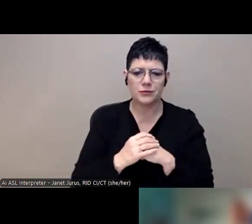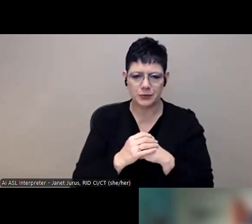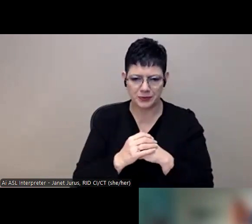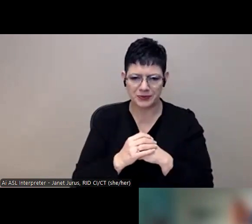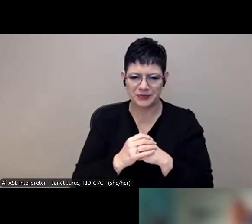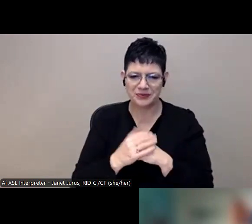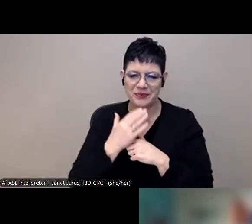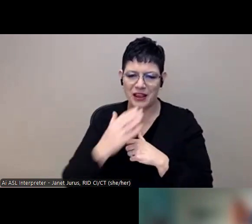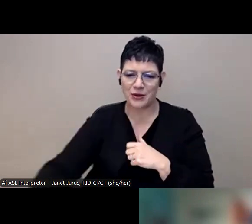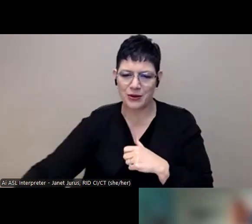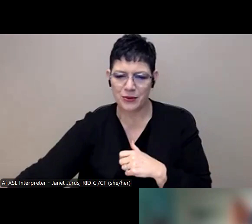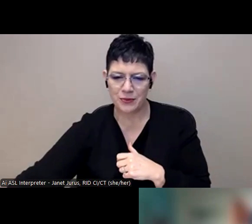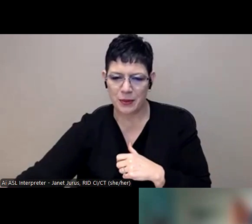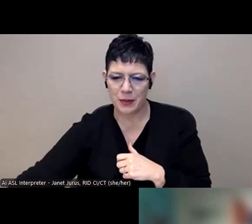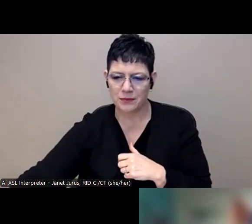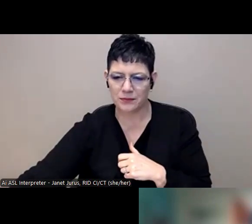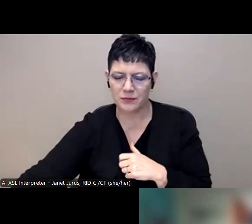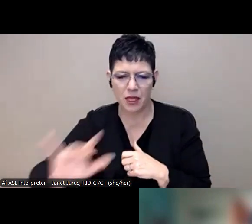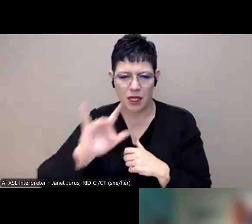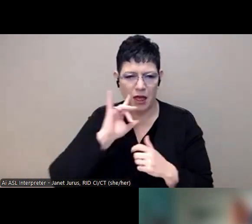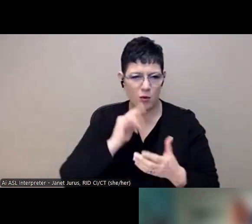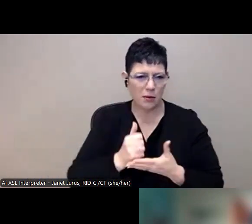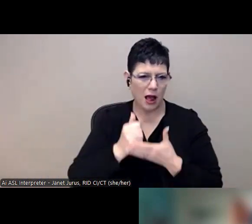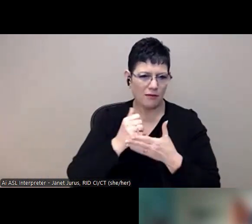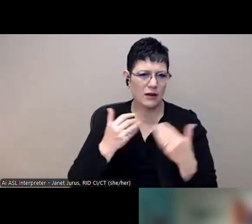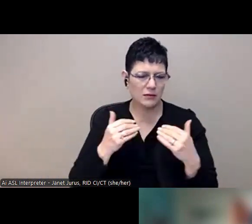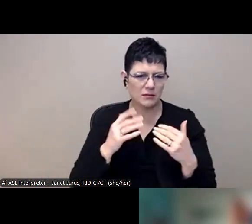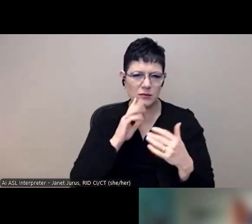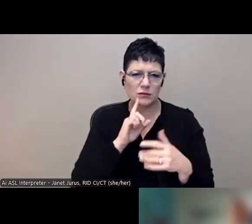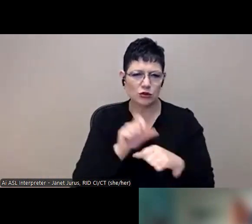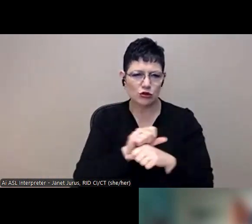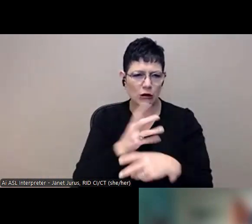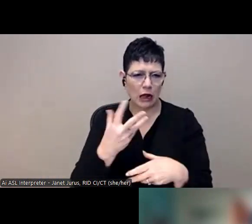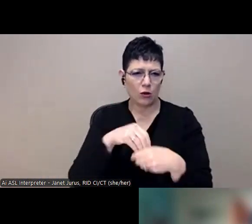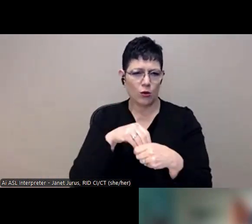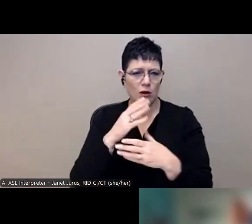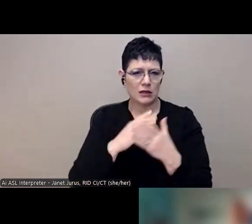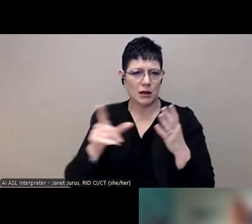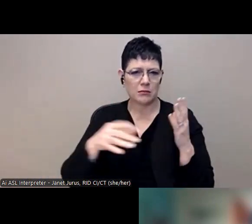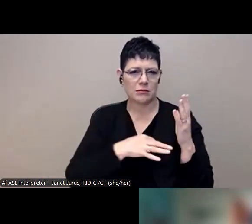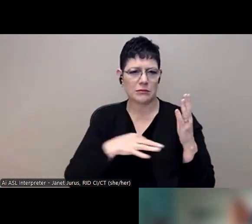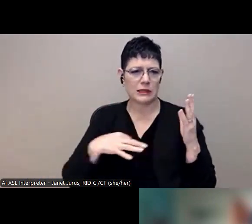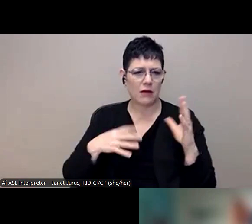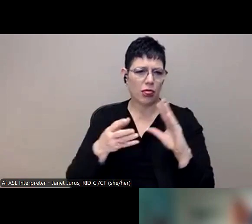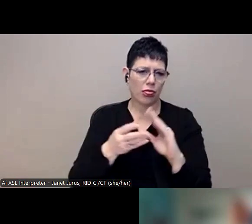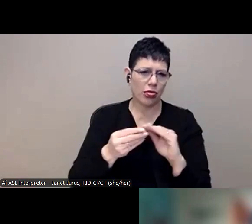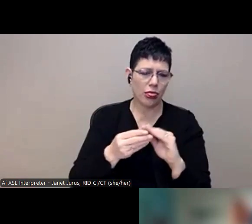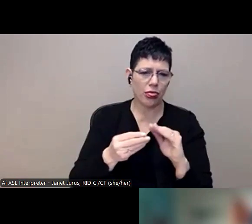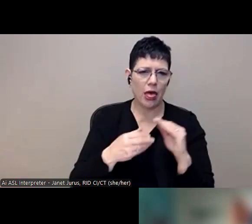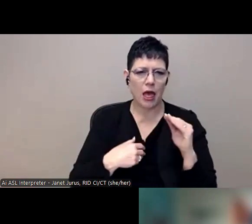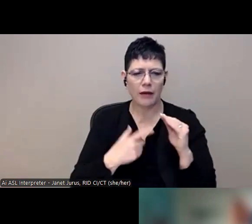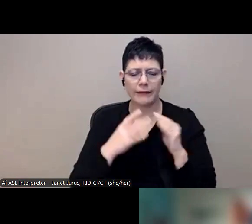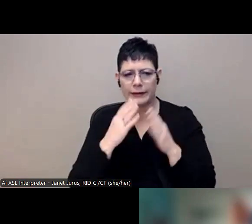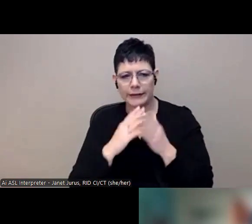Thank you. I think that'll be really helpful. We'll be sure to include that for everyone. I know some folks have made comments about they have some type of